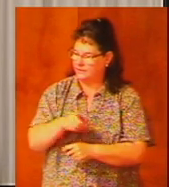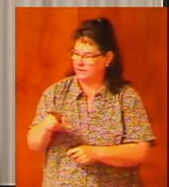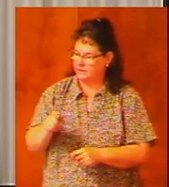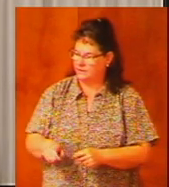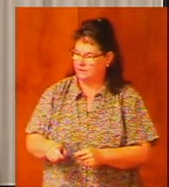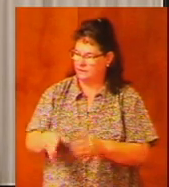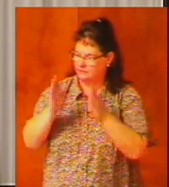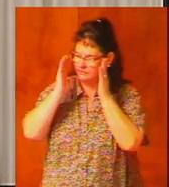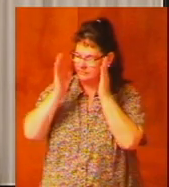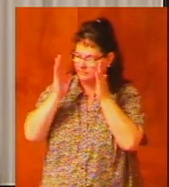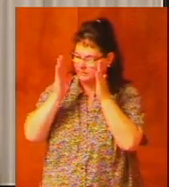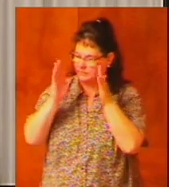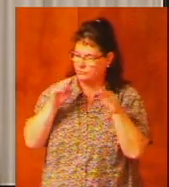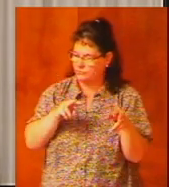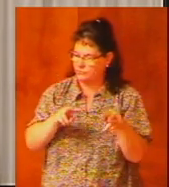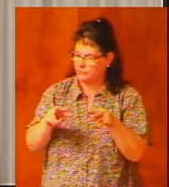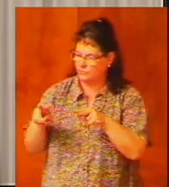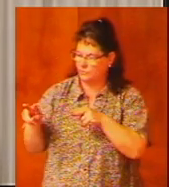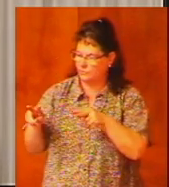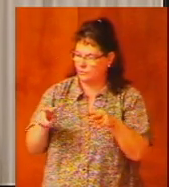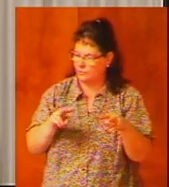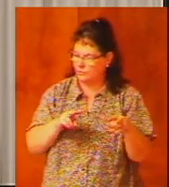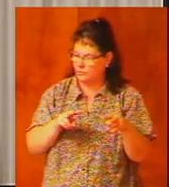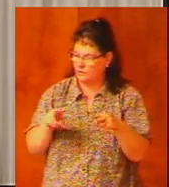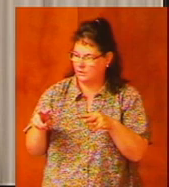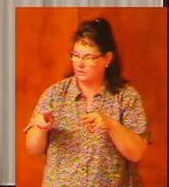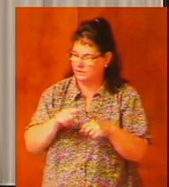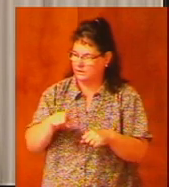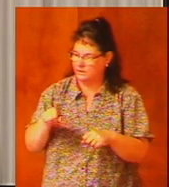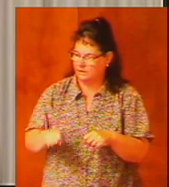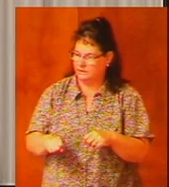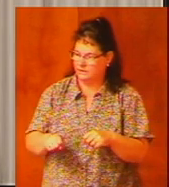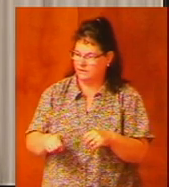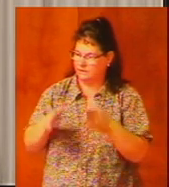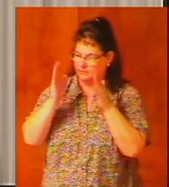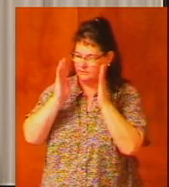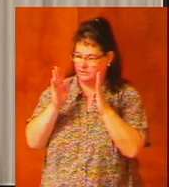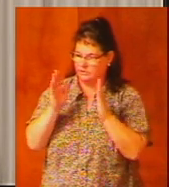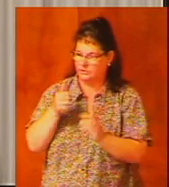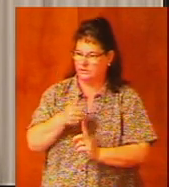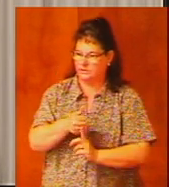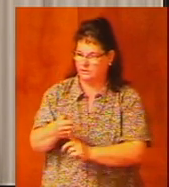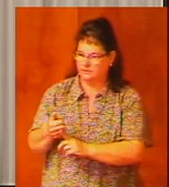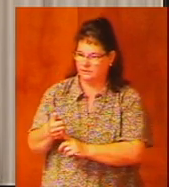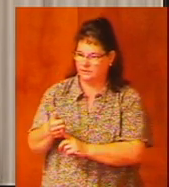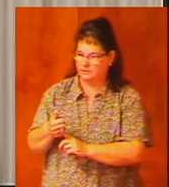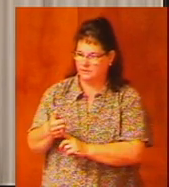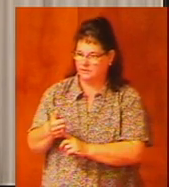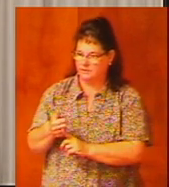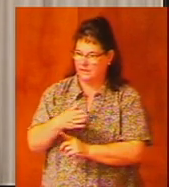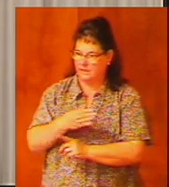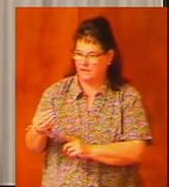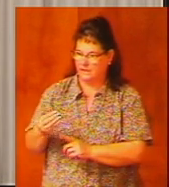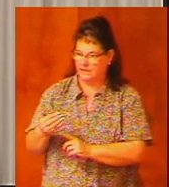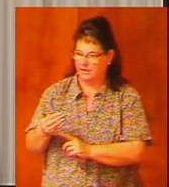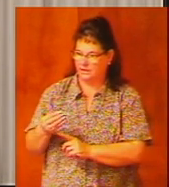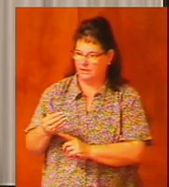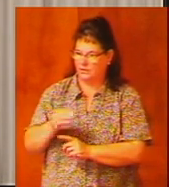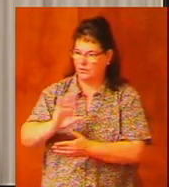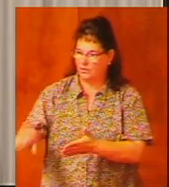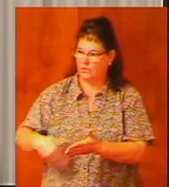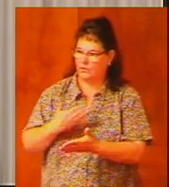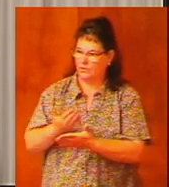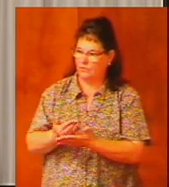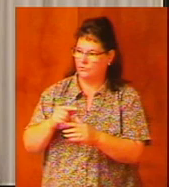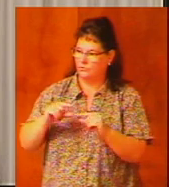need to be on guard they need to watch they need to take heed to themselves he says and to all the